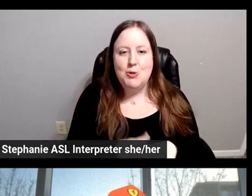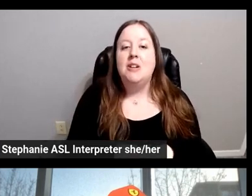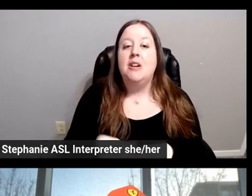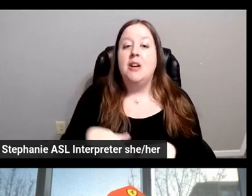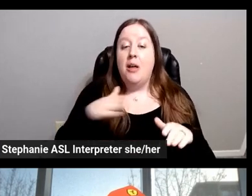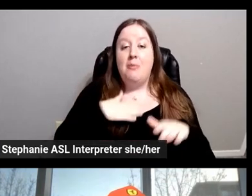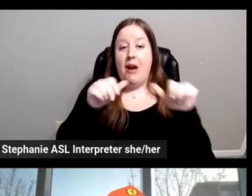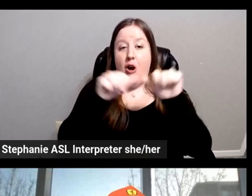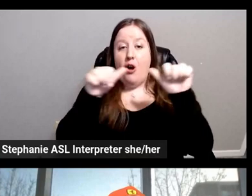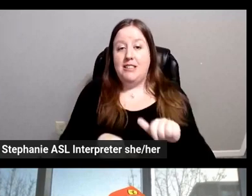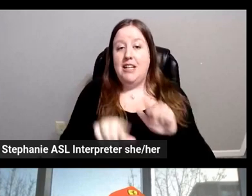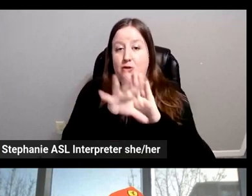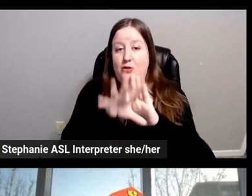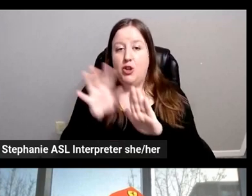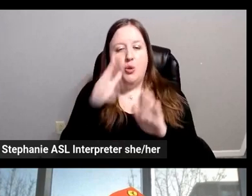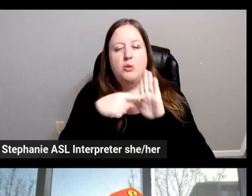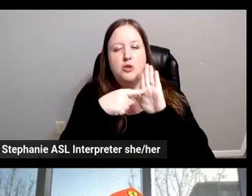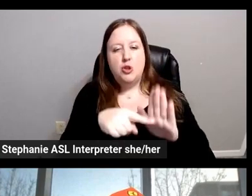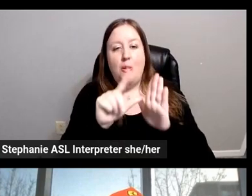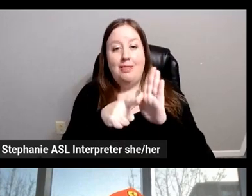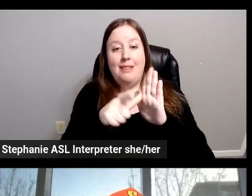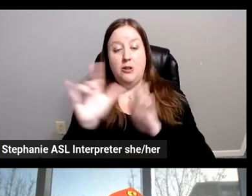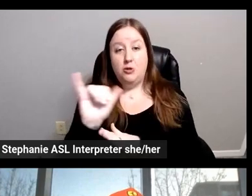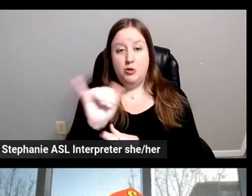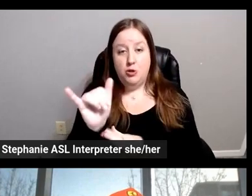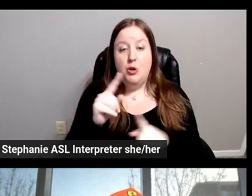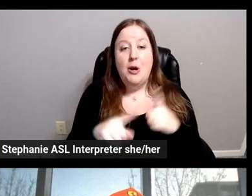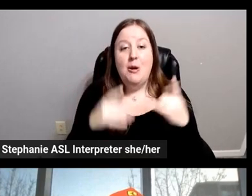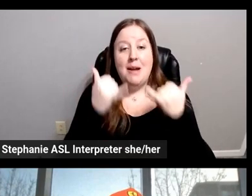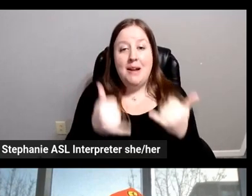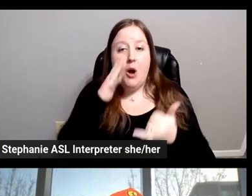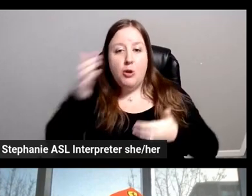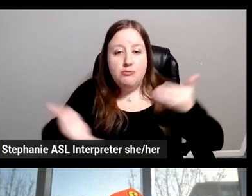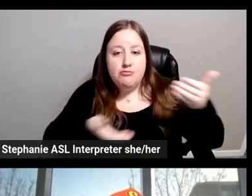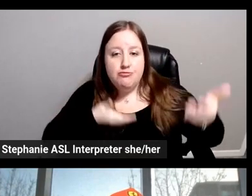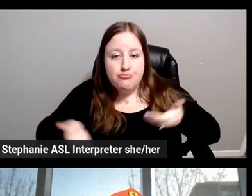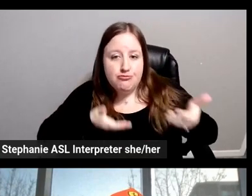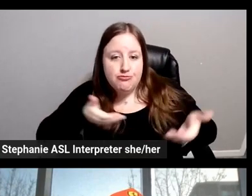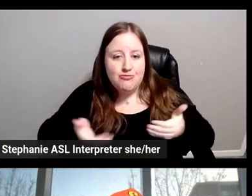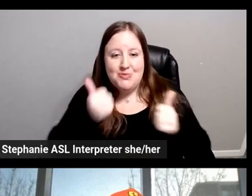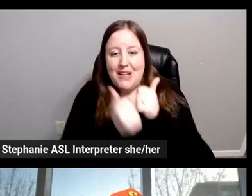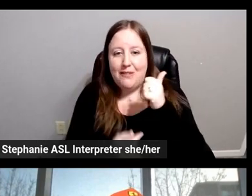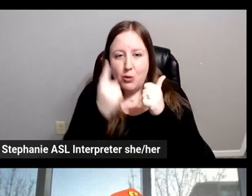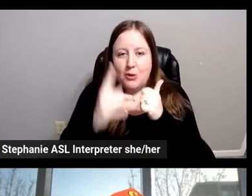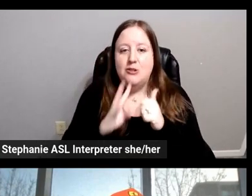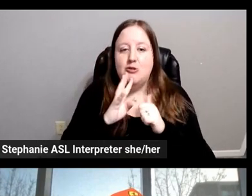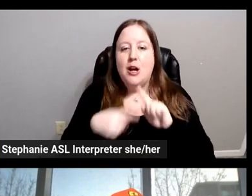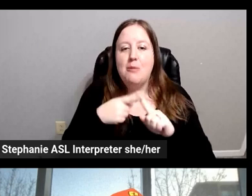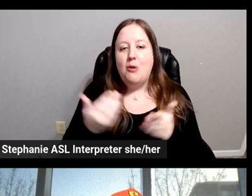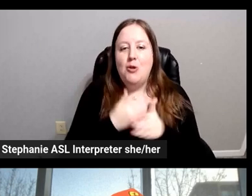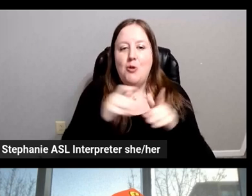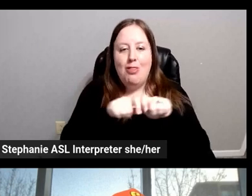later on to show some more clips. But for now, let's have our guests introduce themselves, and let's talk about the new launch.